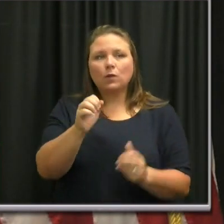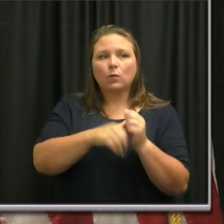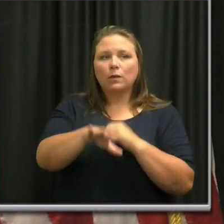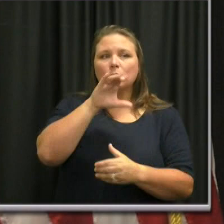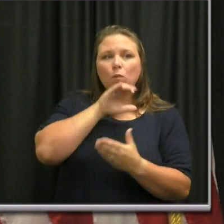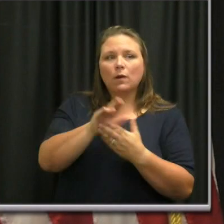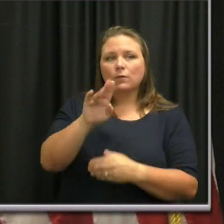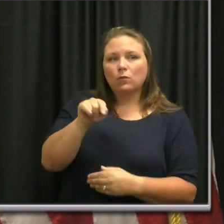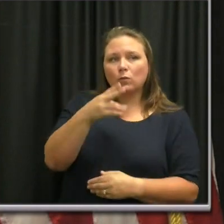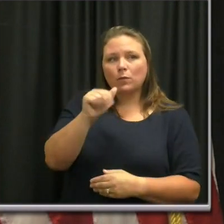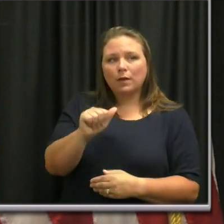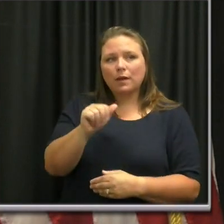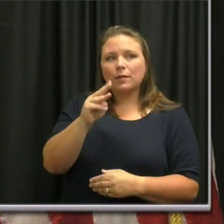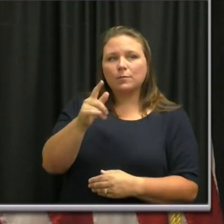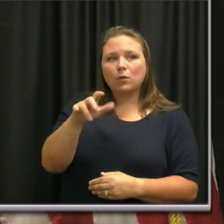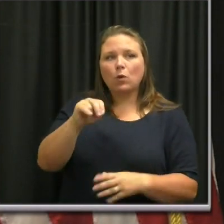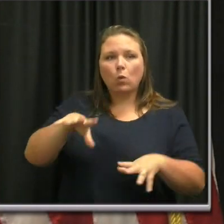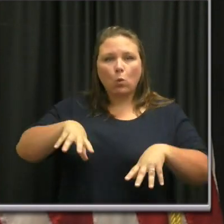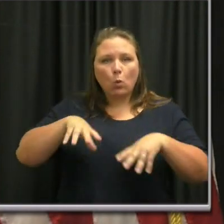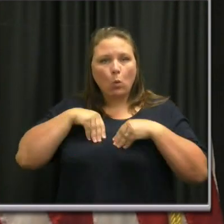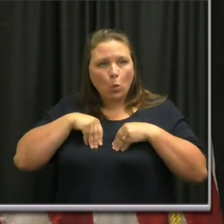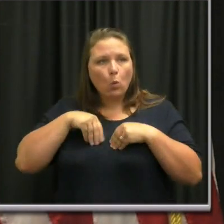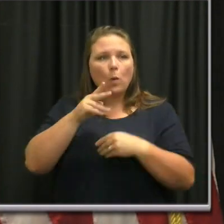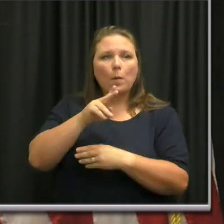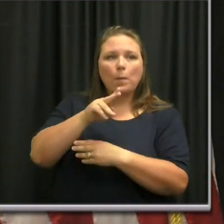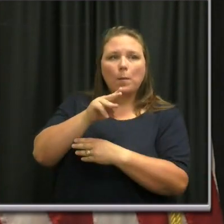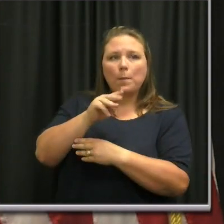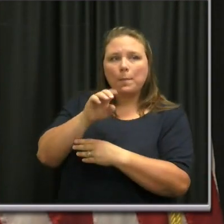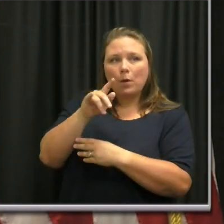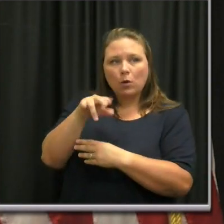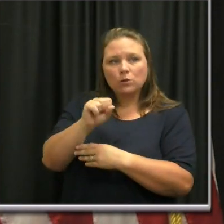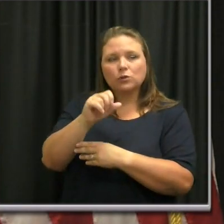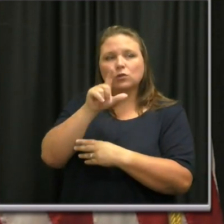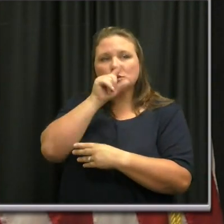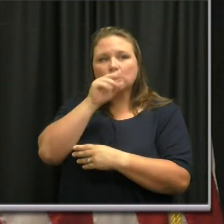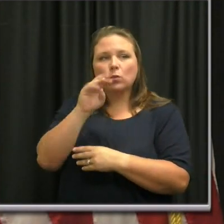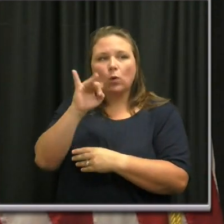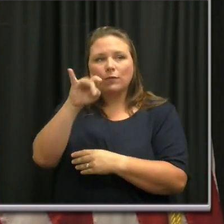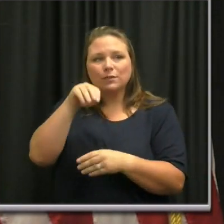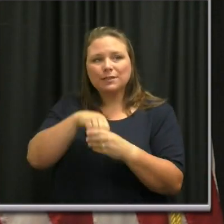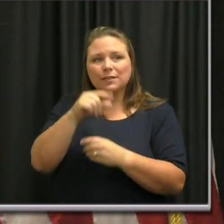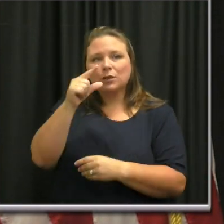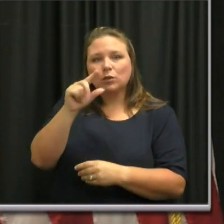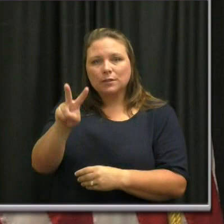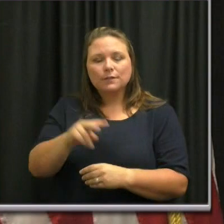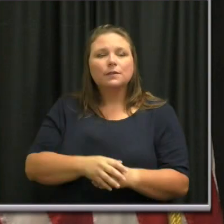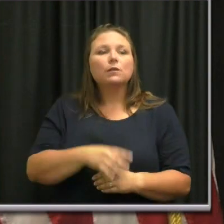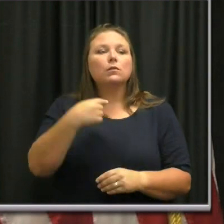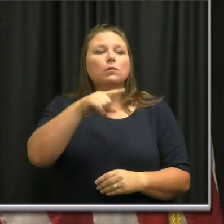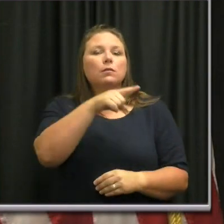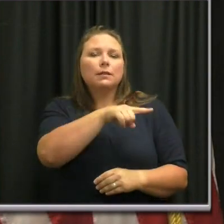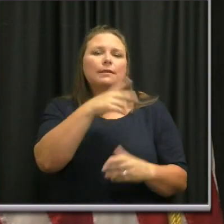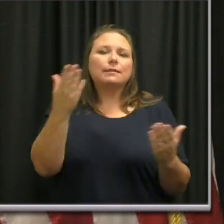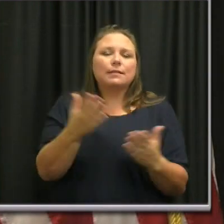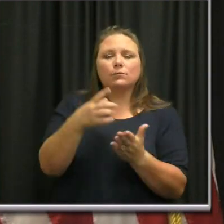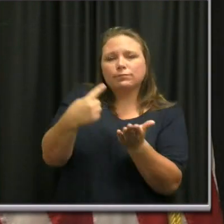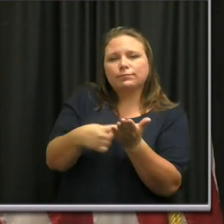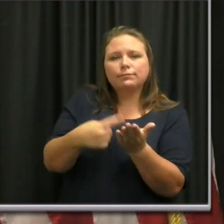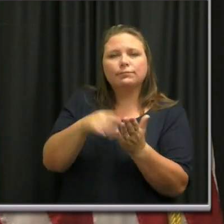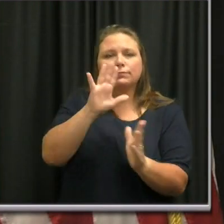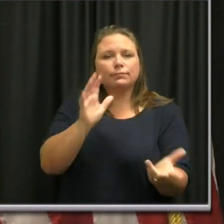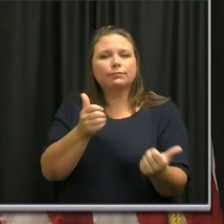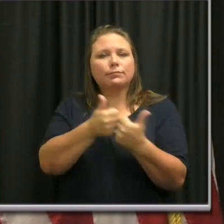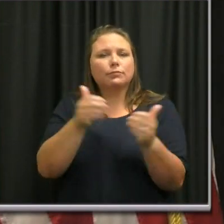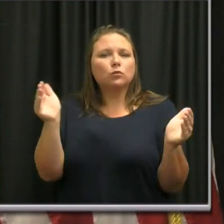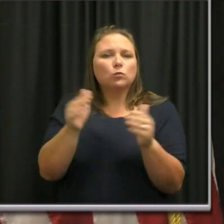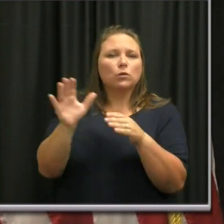Aretha Martin owned Martin's Chicken and Waffles in Goodlessville. He is here this morning to discuss his challenges as a small business owner